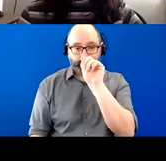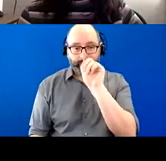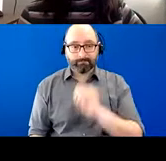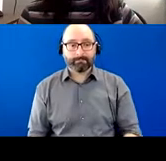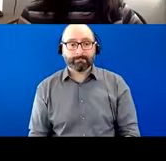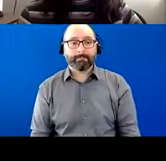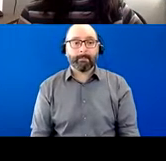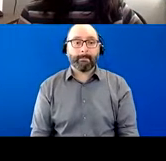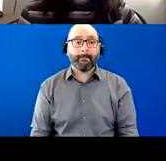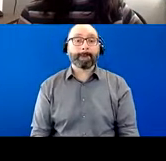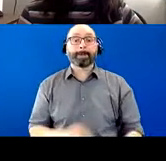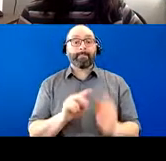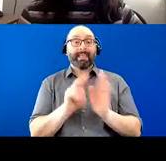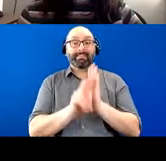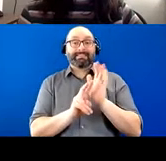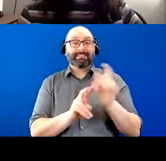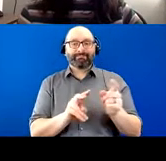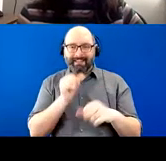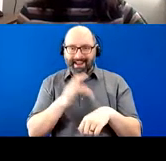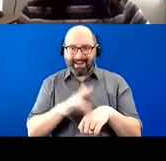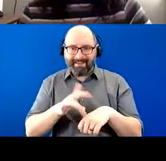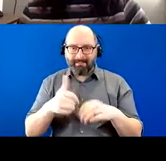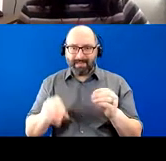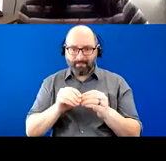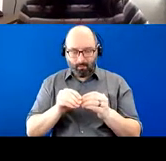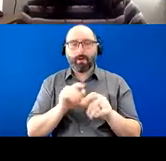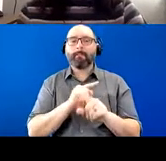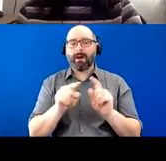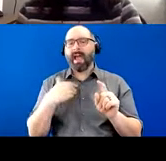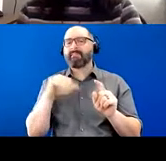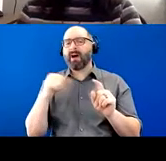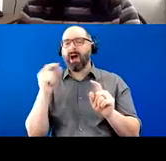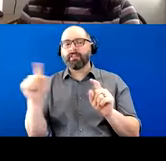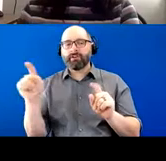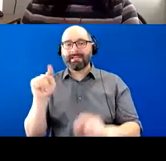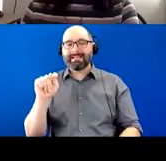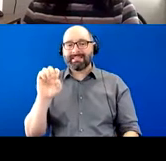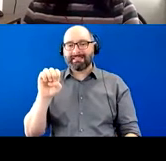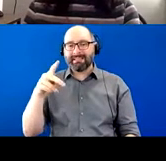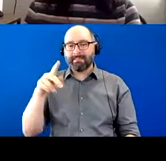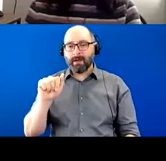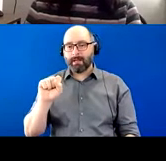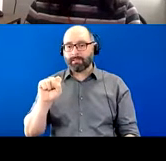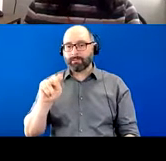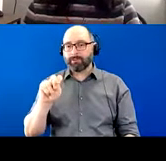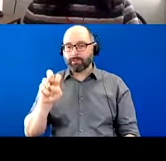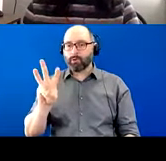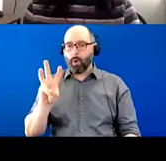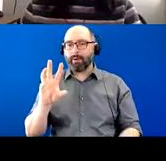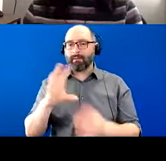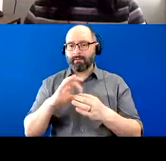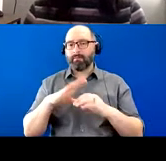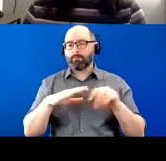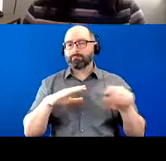So, uh, this video is no longer available, but there are other tipa snow links, uh, on YouTube and online,